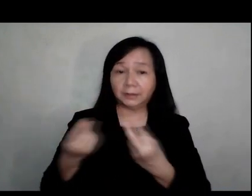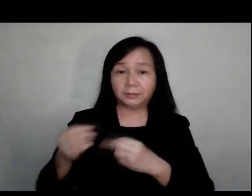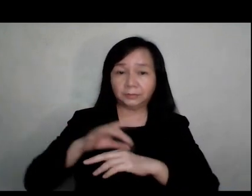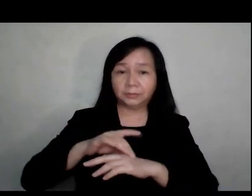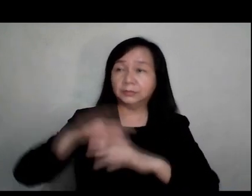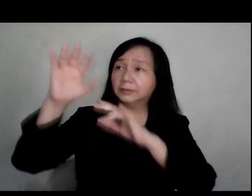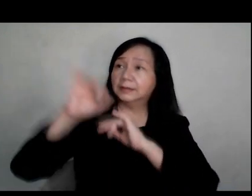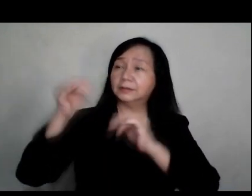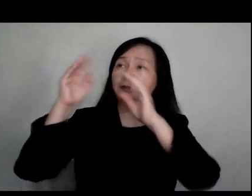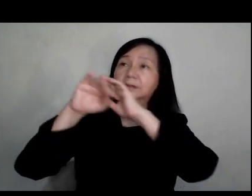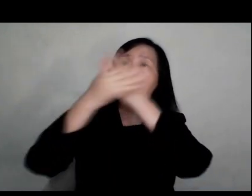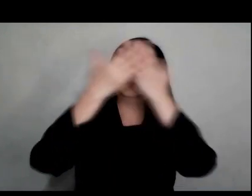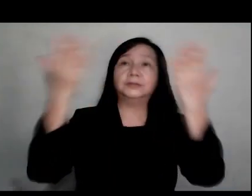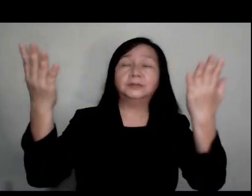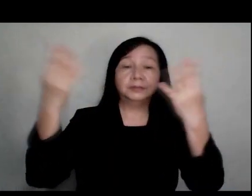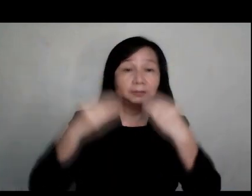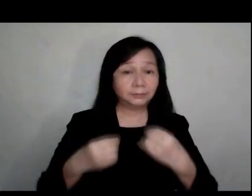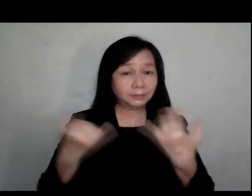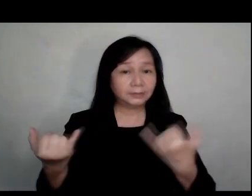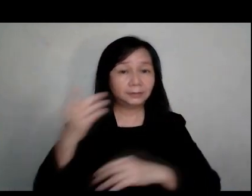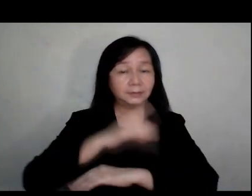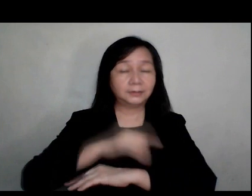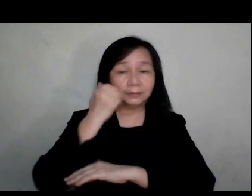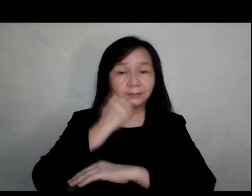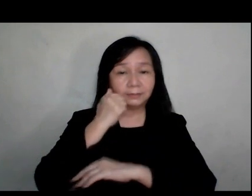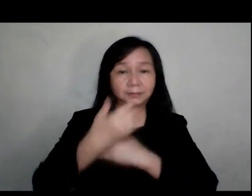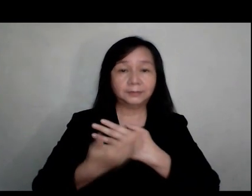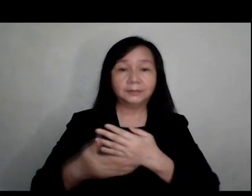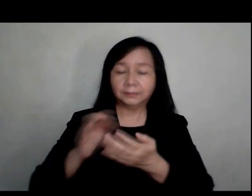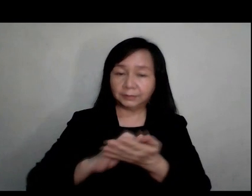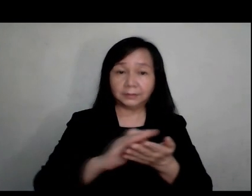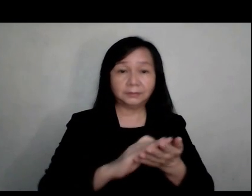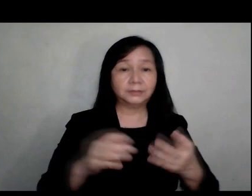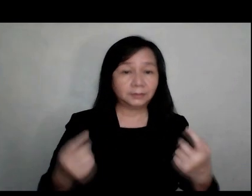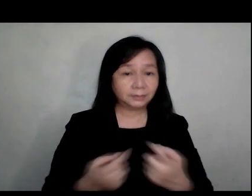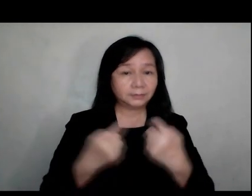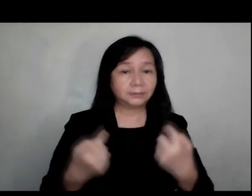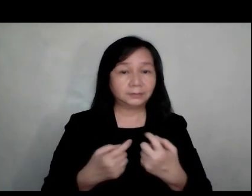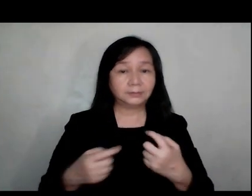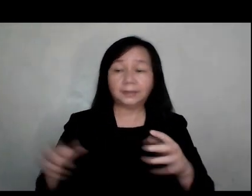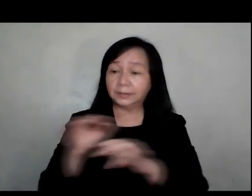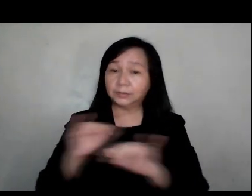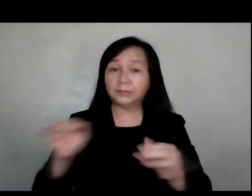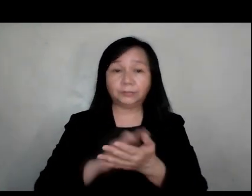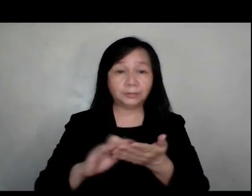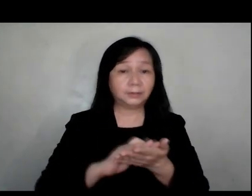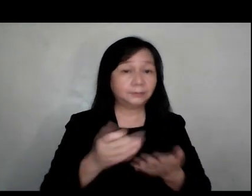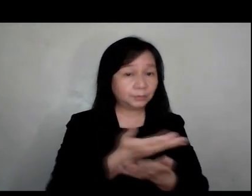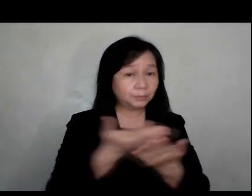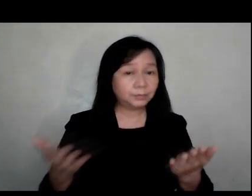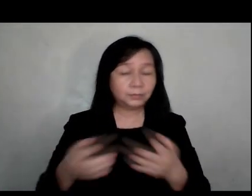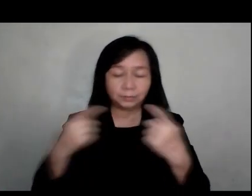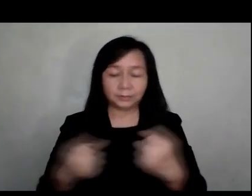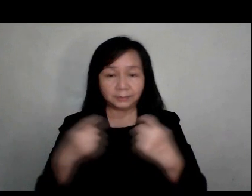earth as it is in heaven. Give us today our daily bread and forgive us our trespasses as we